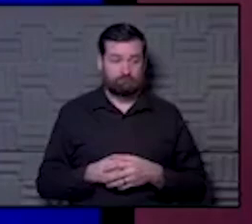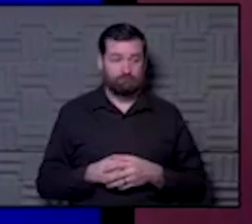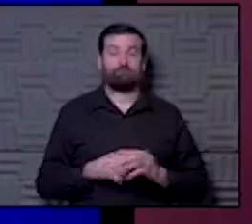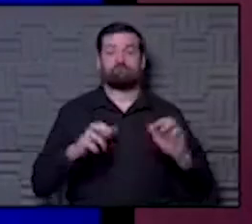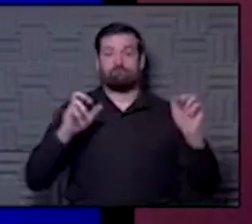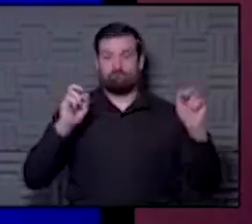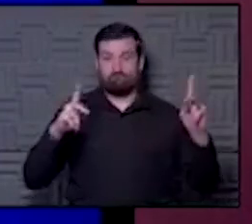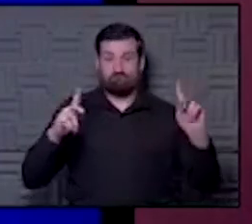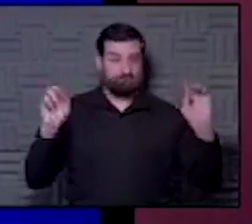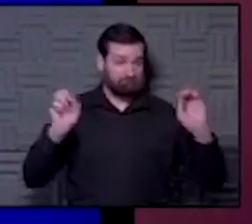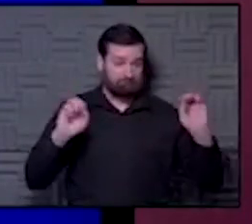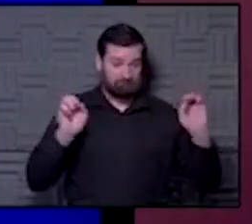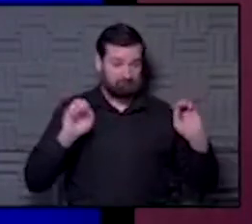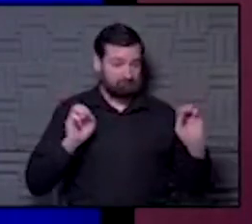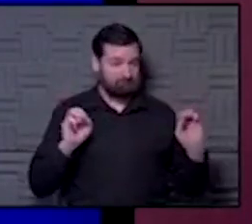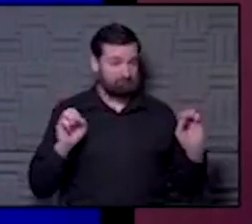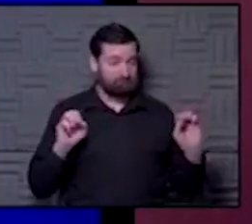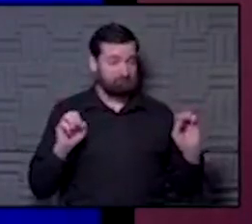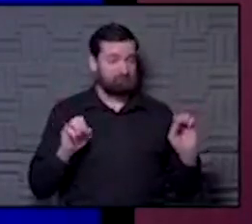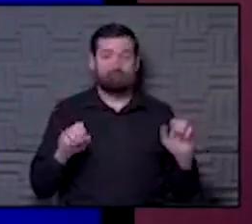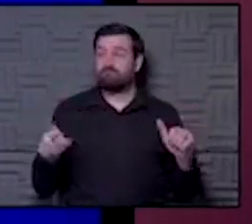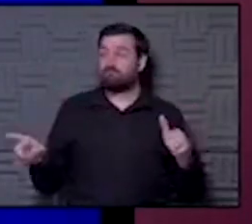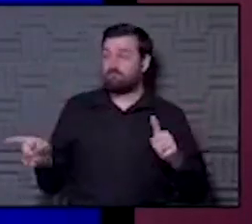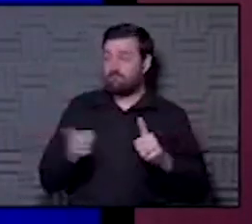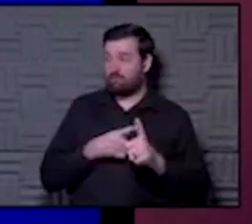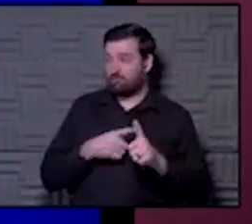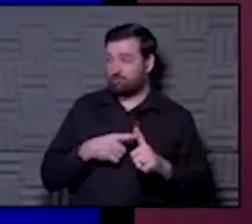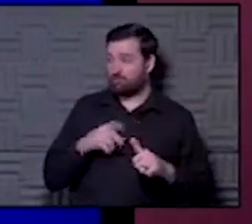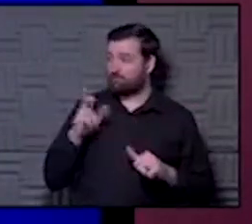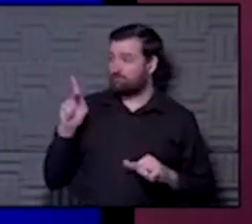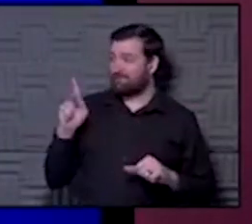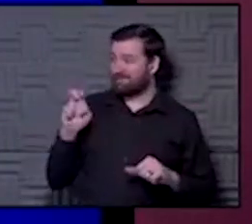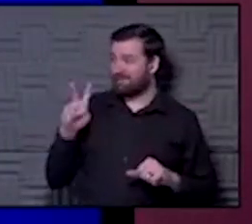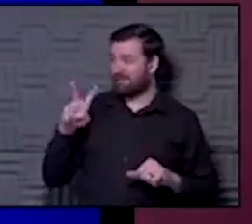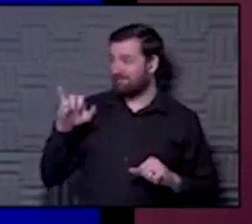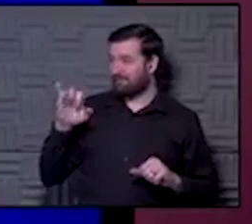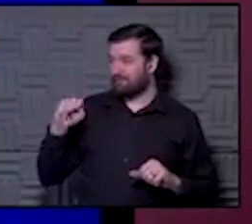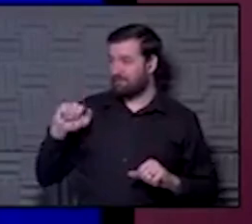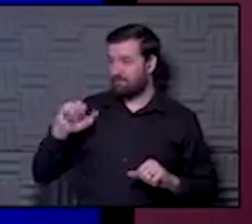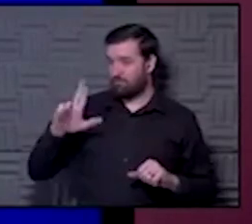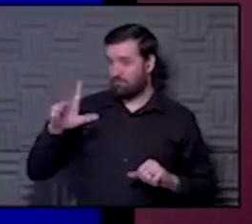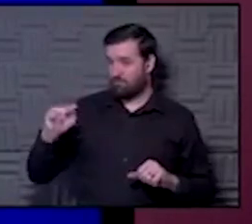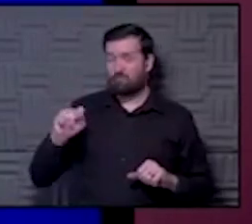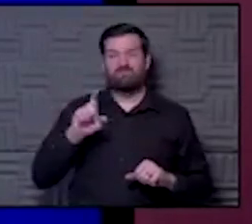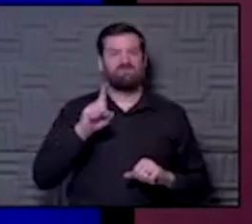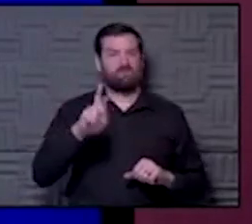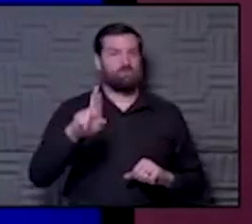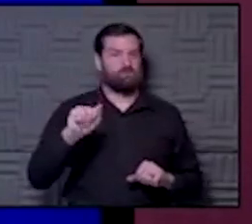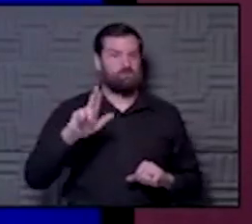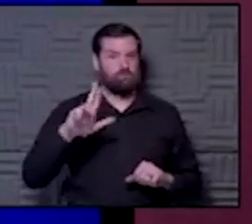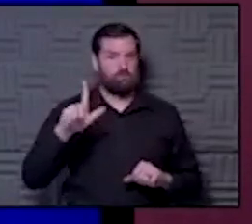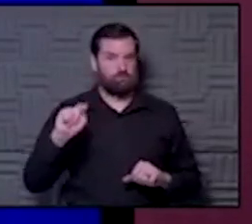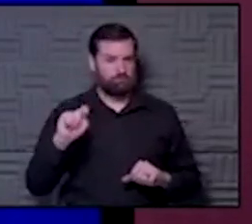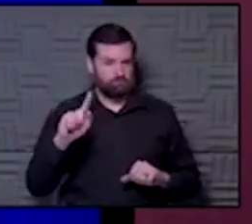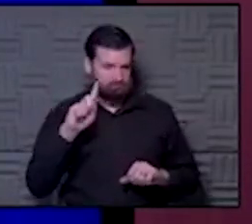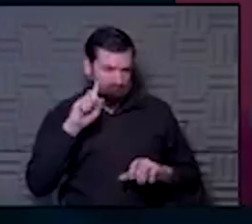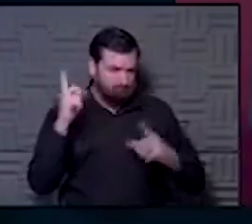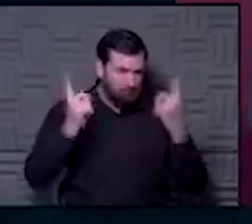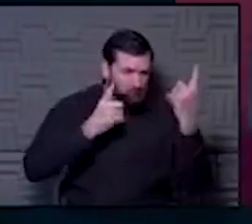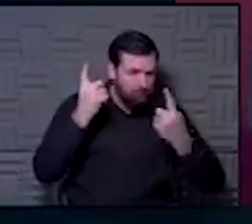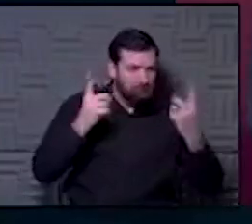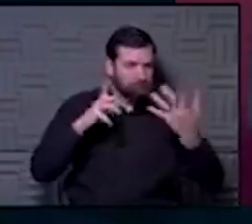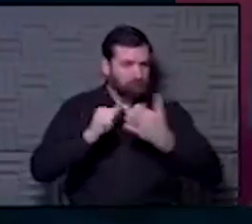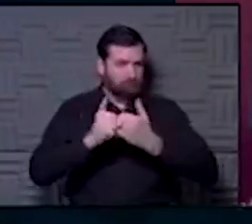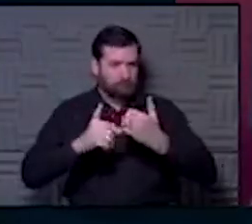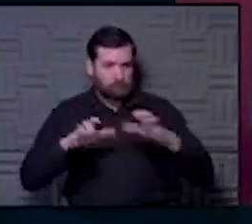Okay, not hearing any. Let me first turn to Kevin Ault, to Dr. Ault. So, thoughts about things, about how we're doing